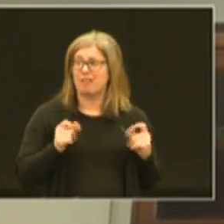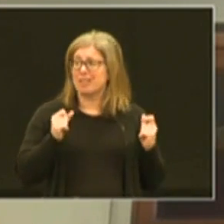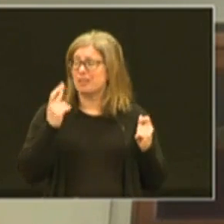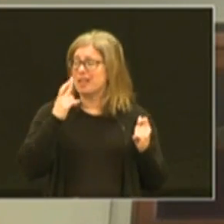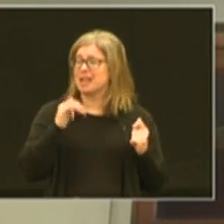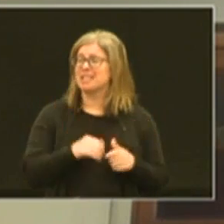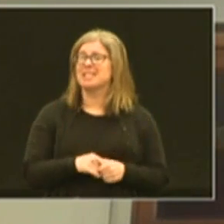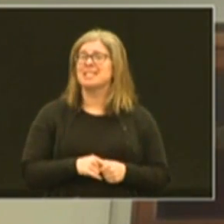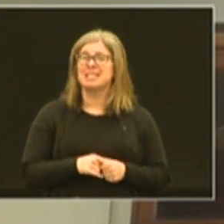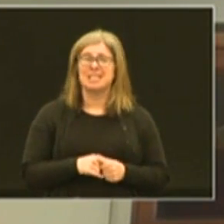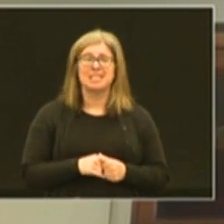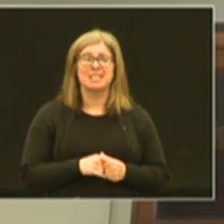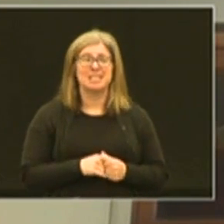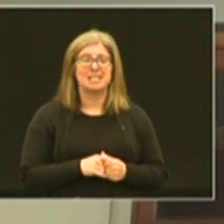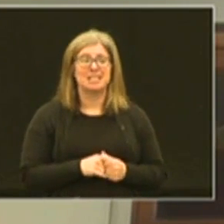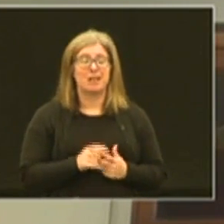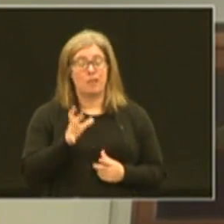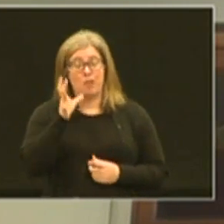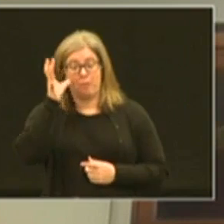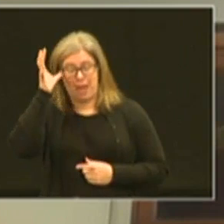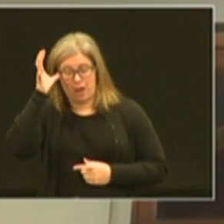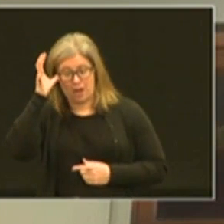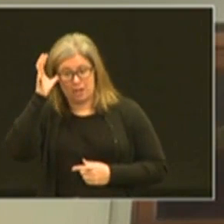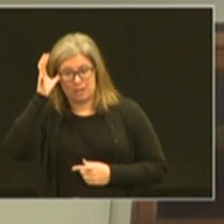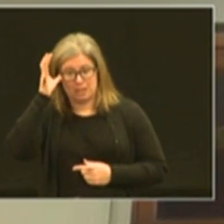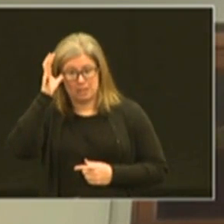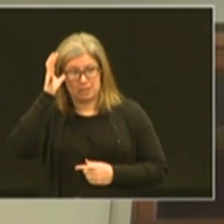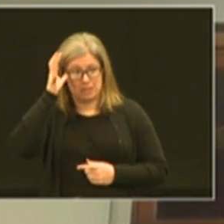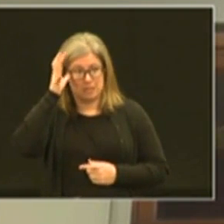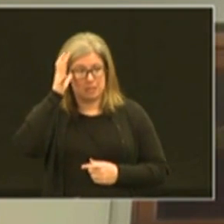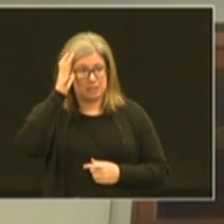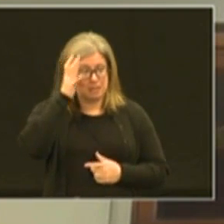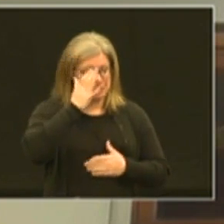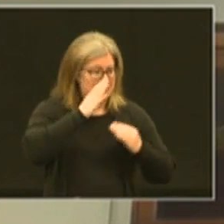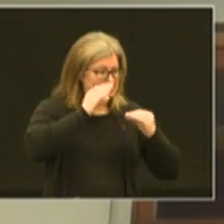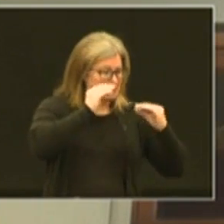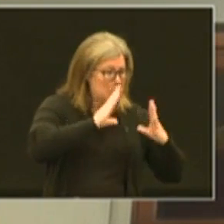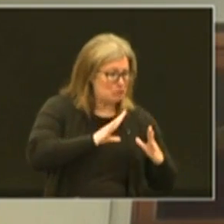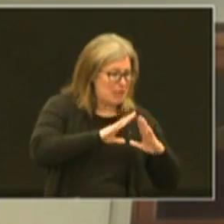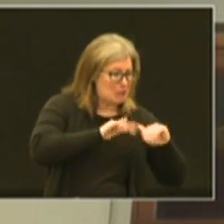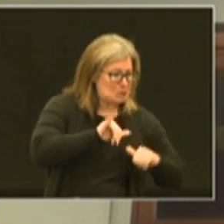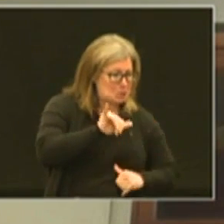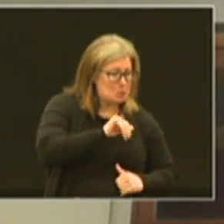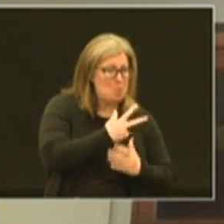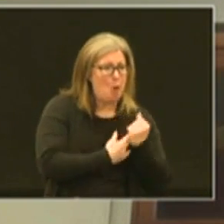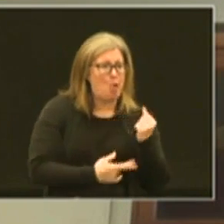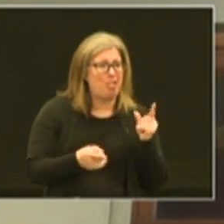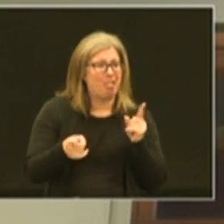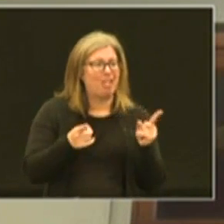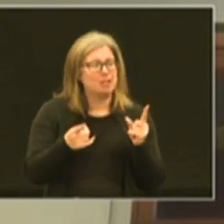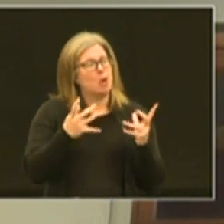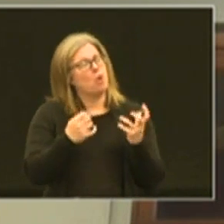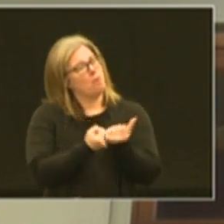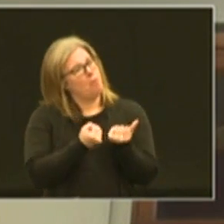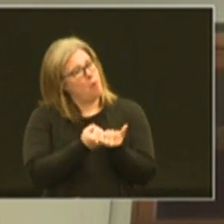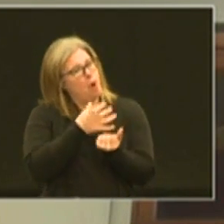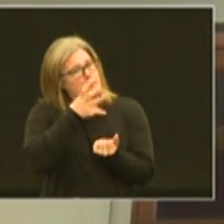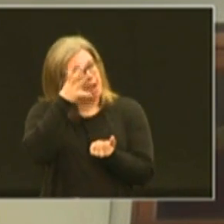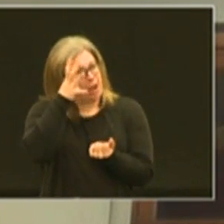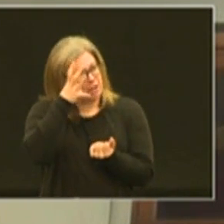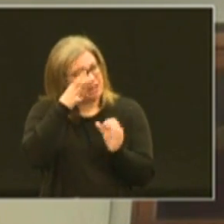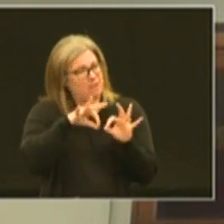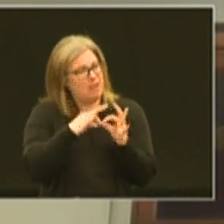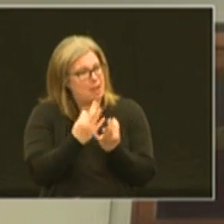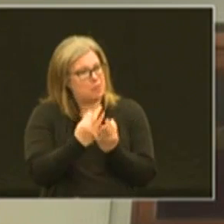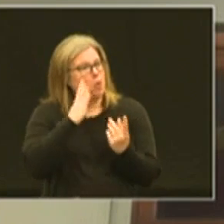sudden realize you're going from parent and you're being partially an educator in the house now too and so we want to support our parents